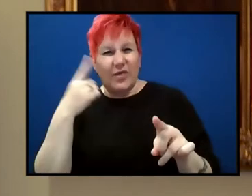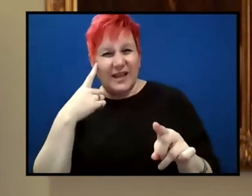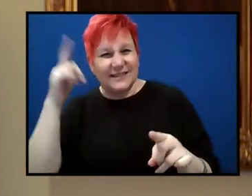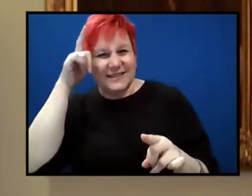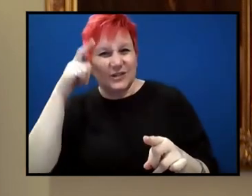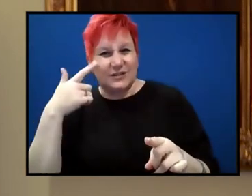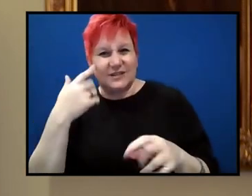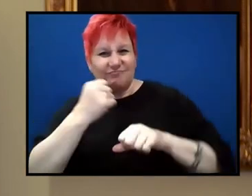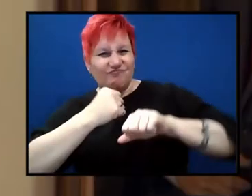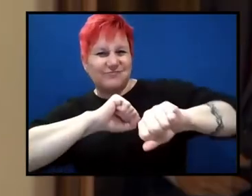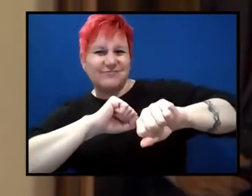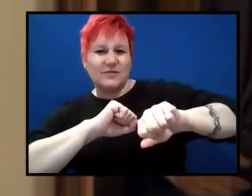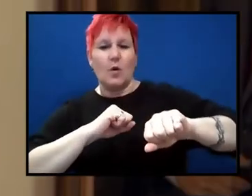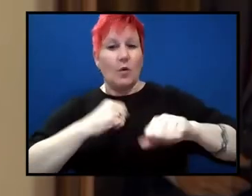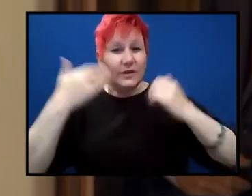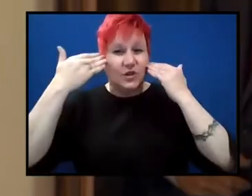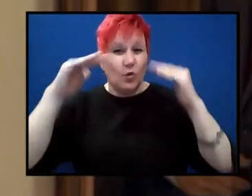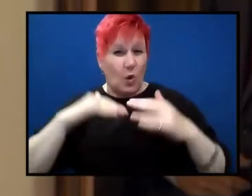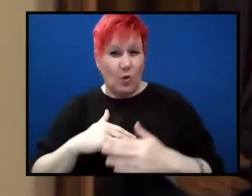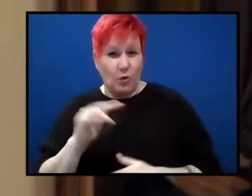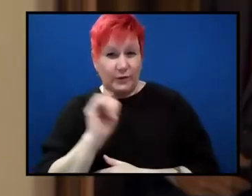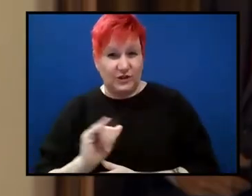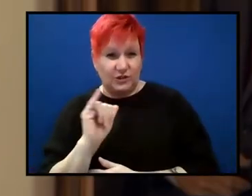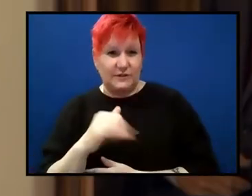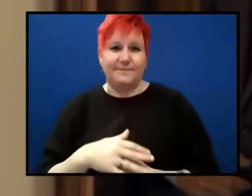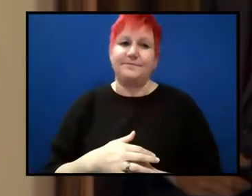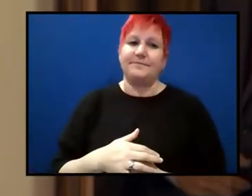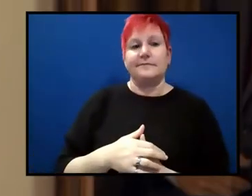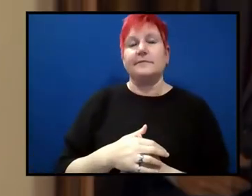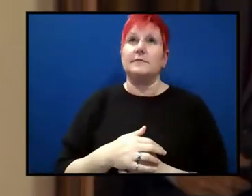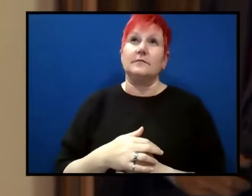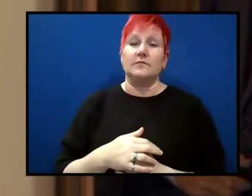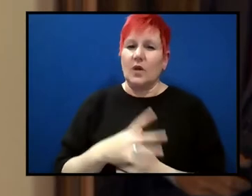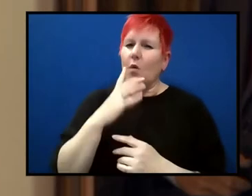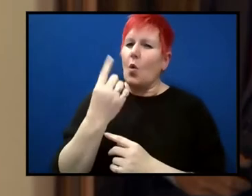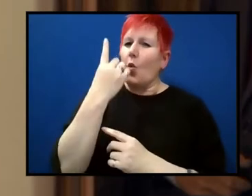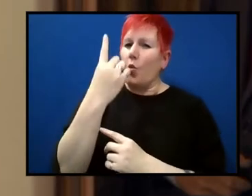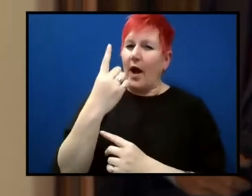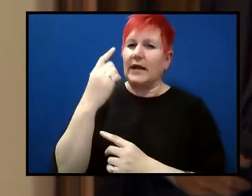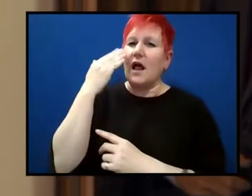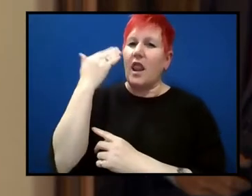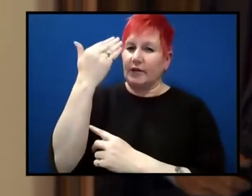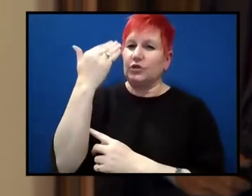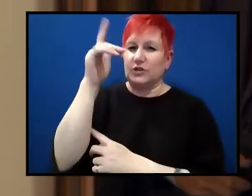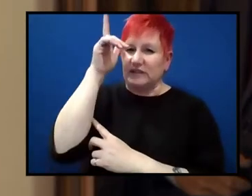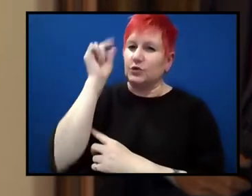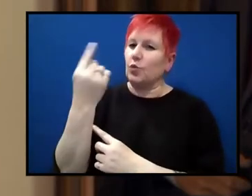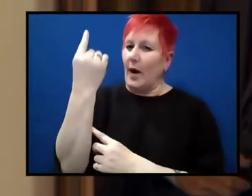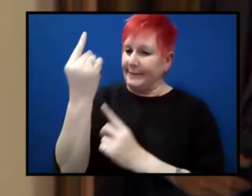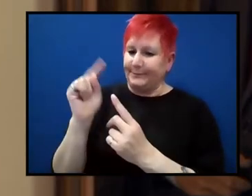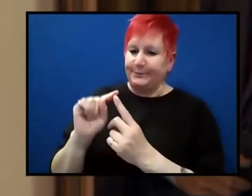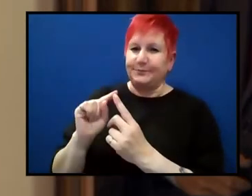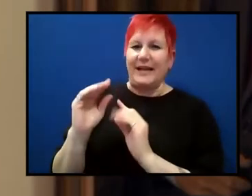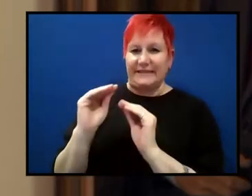resistant? I don't think they were, well, we only had the one lecturer, uh, who taught it. And I don't think he was,